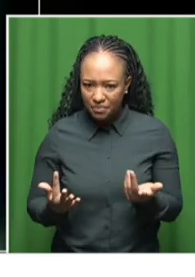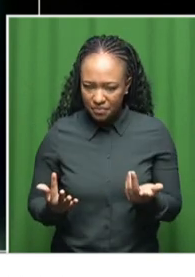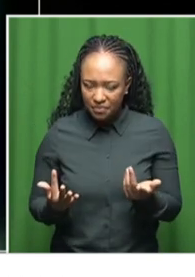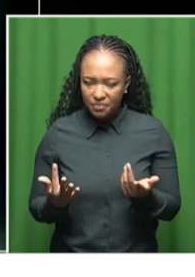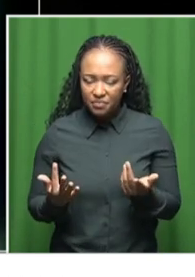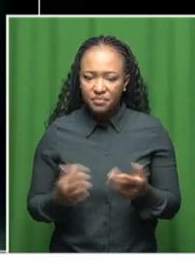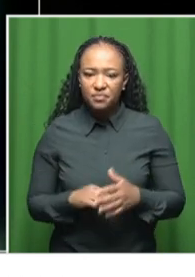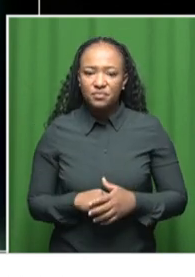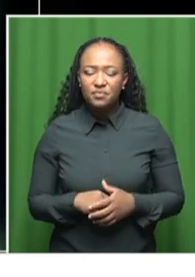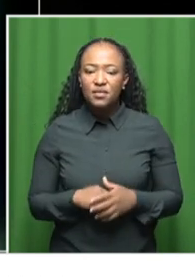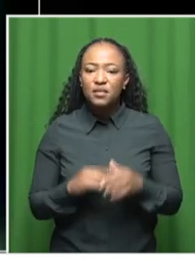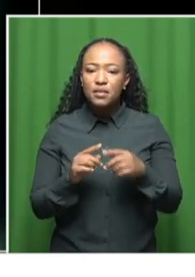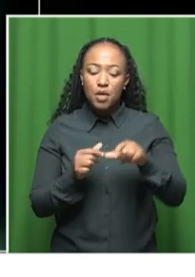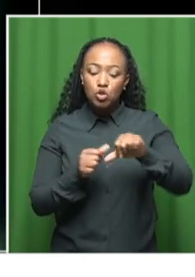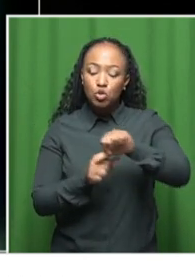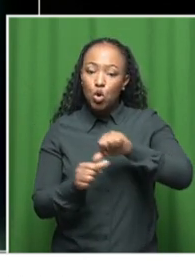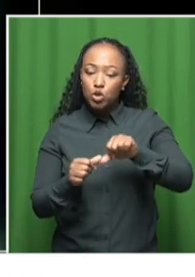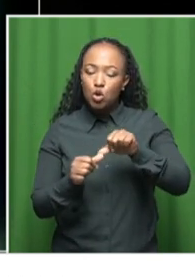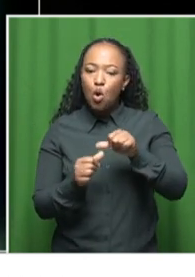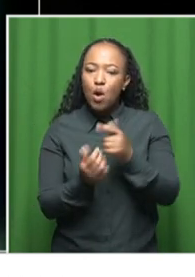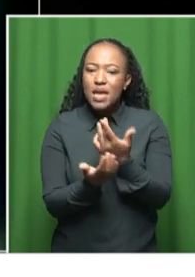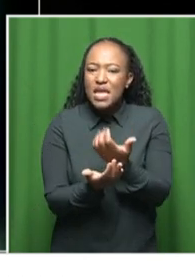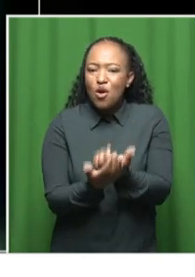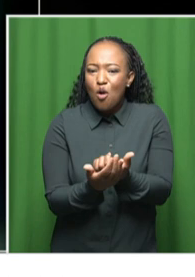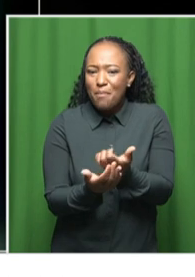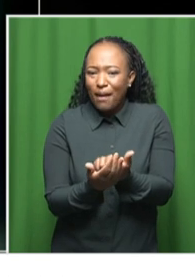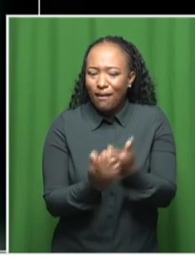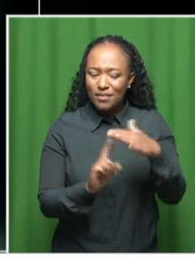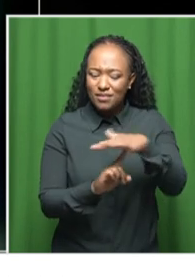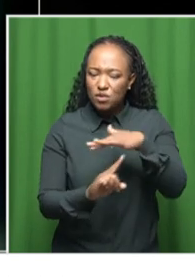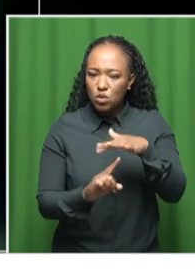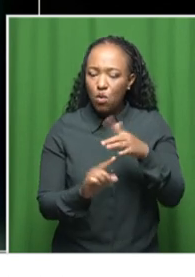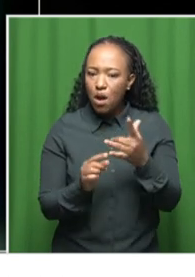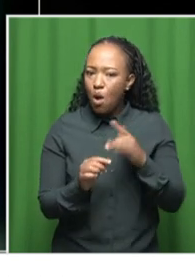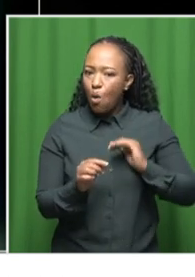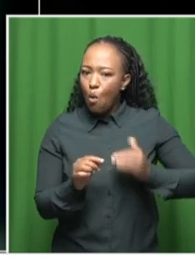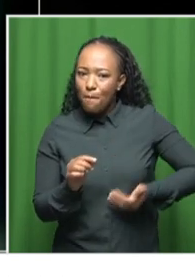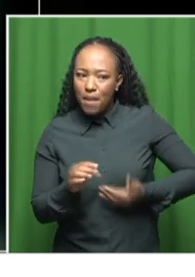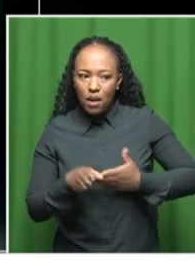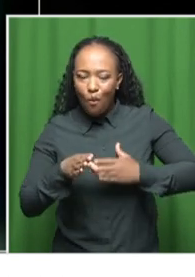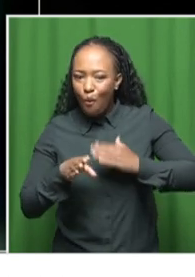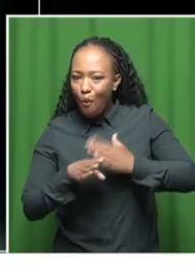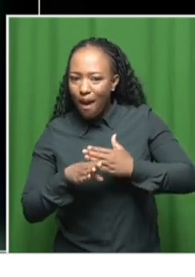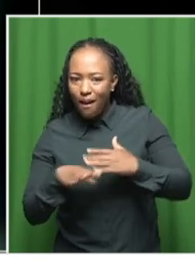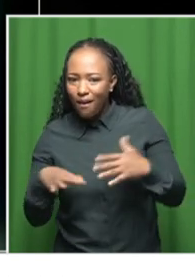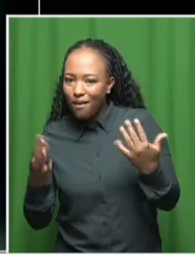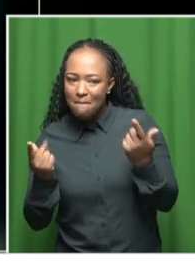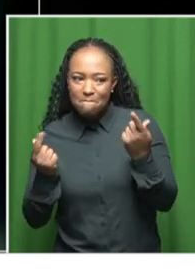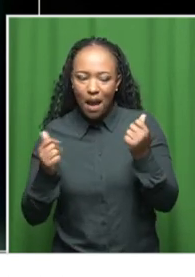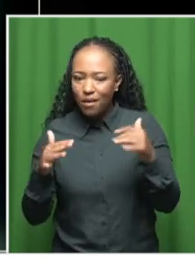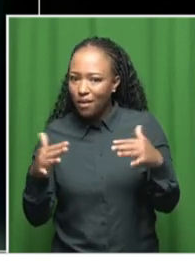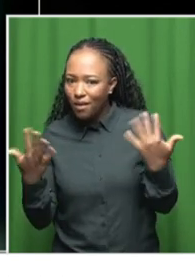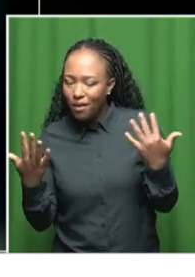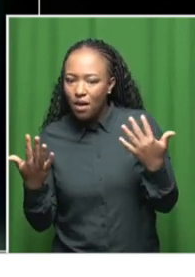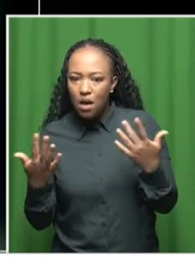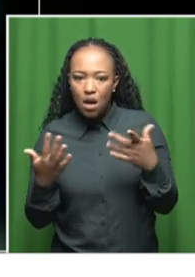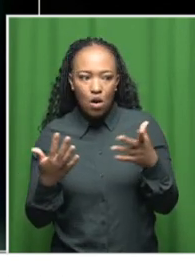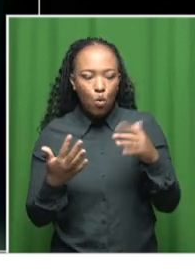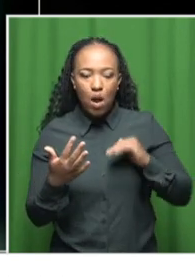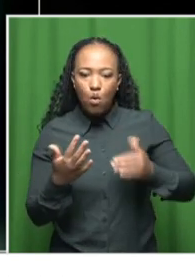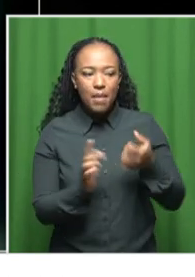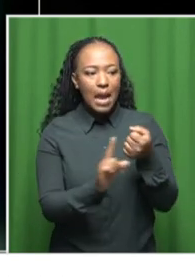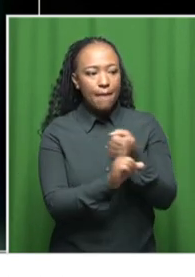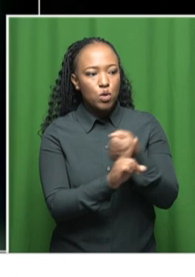looking at their socioeconomic situation? Because it's one thing to say to a woman, if you're in an abusive situation,